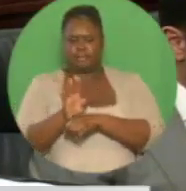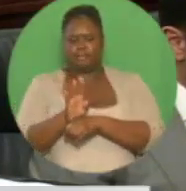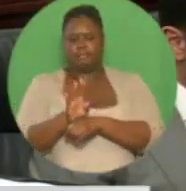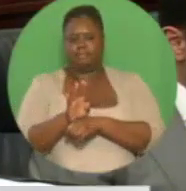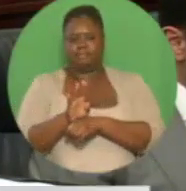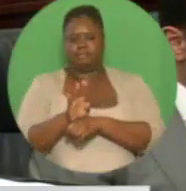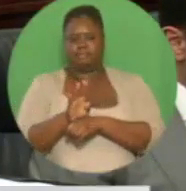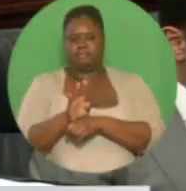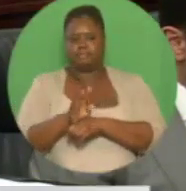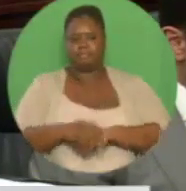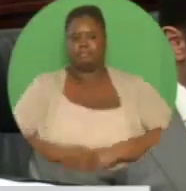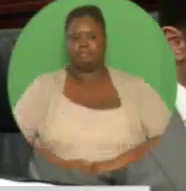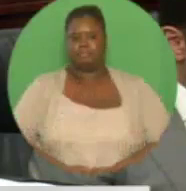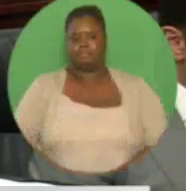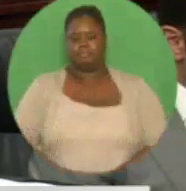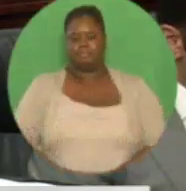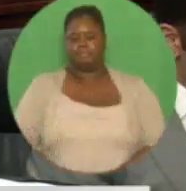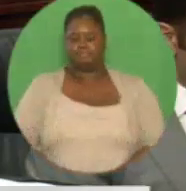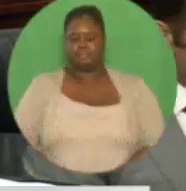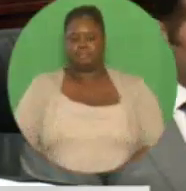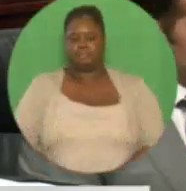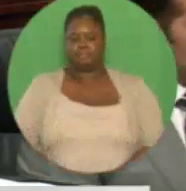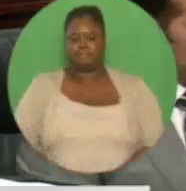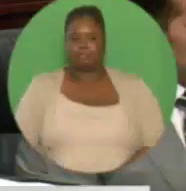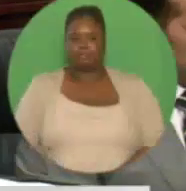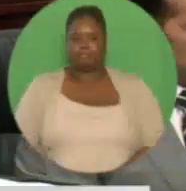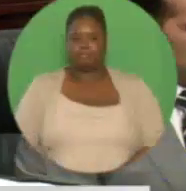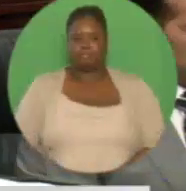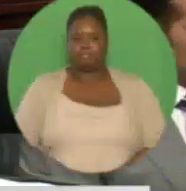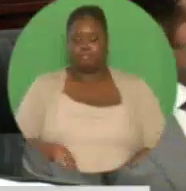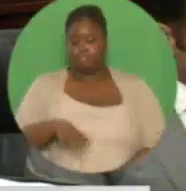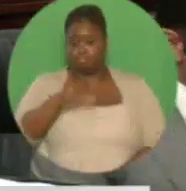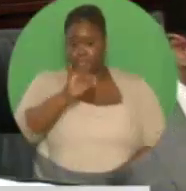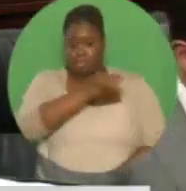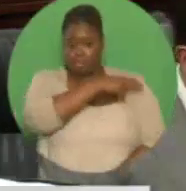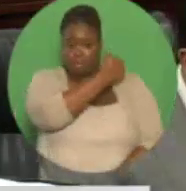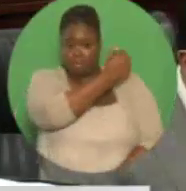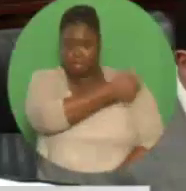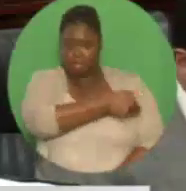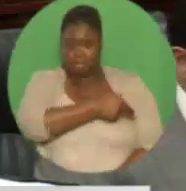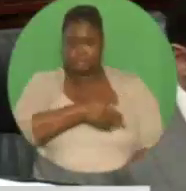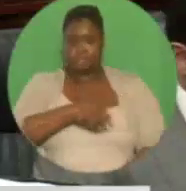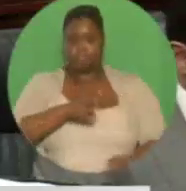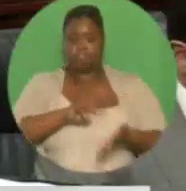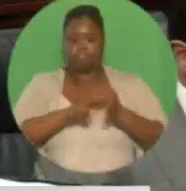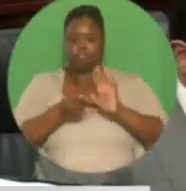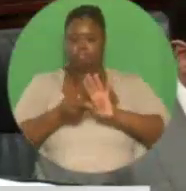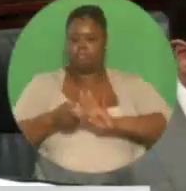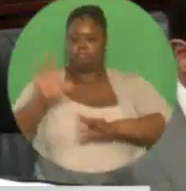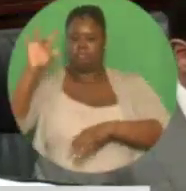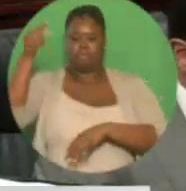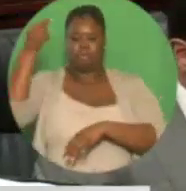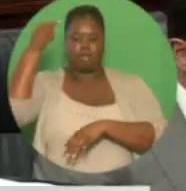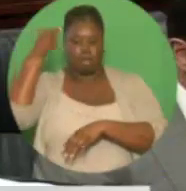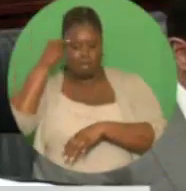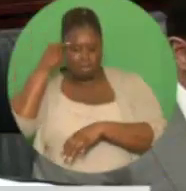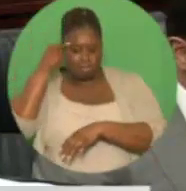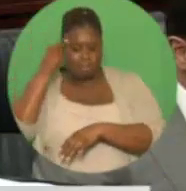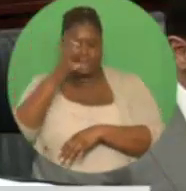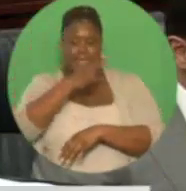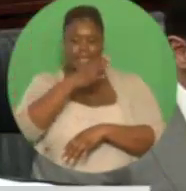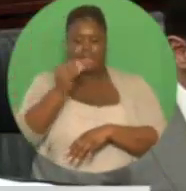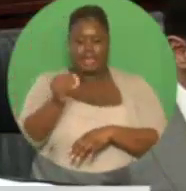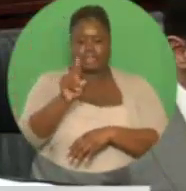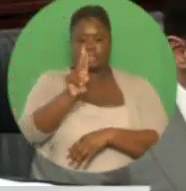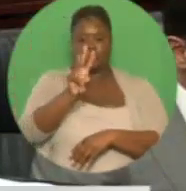Multi-Training Facility Limited. The facility will be jointly owned by the Government of Trinidad and Tobago and the University